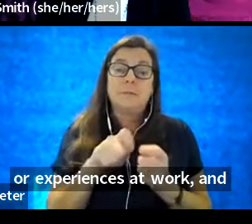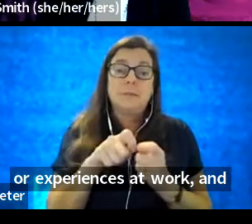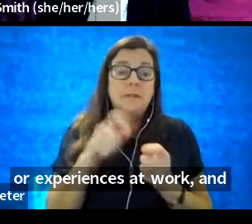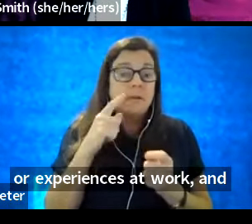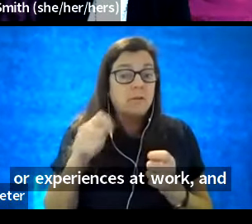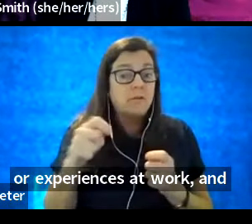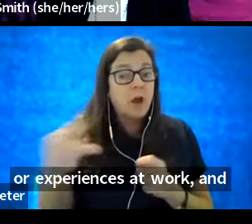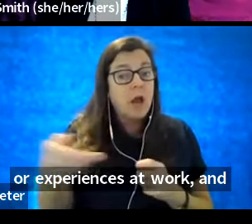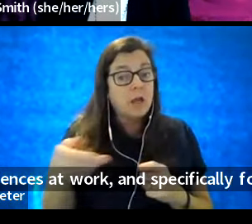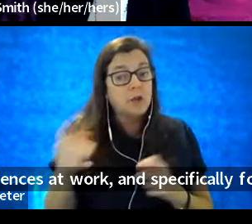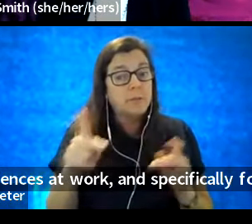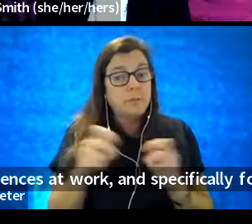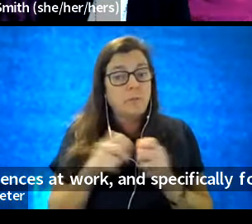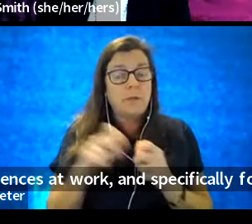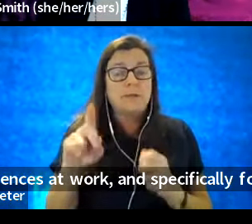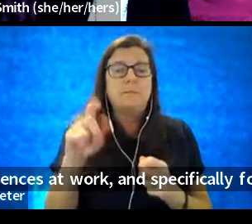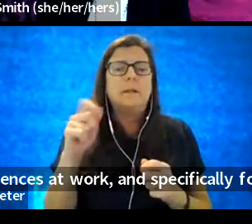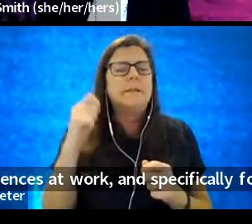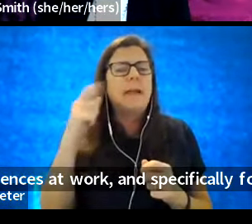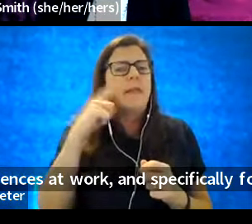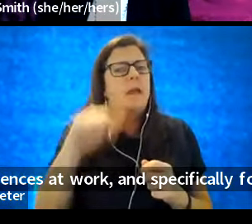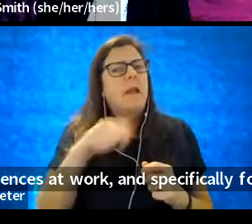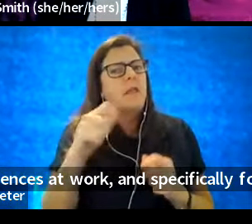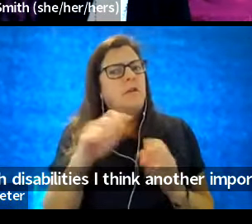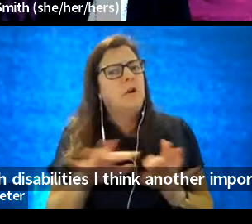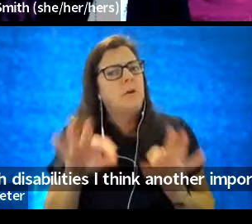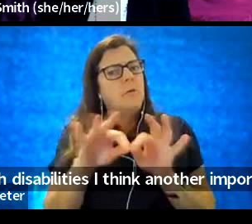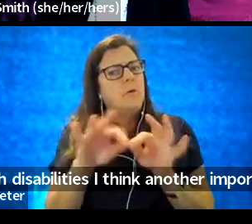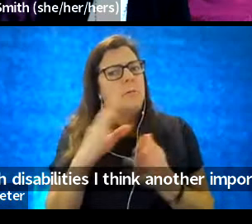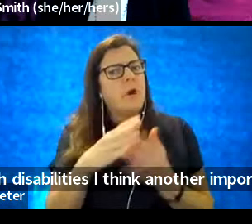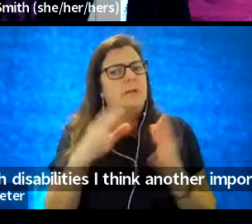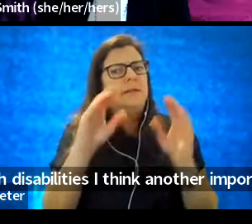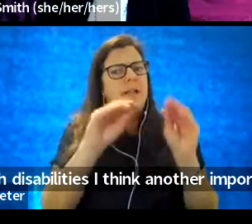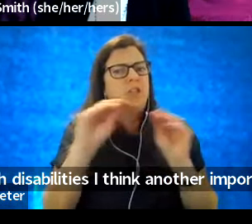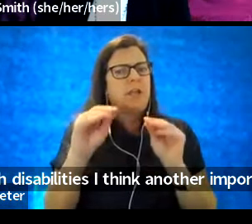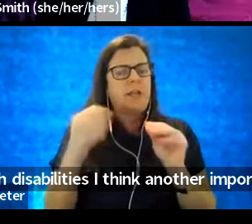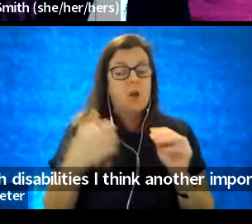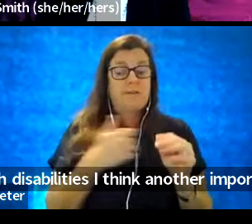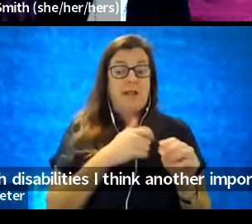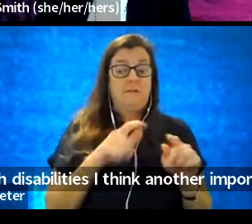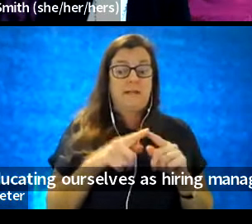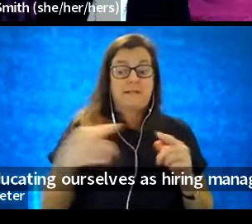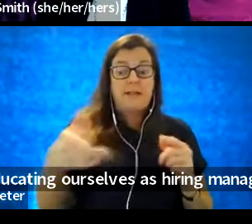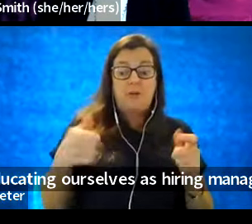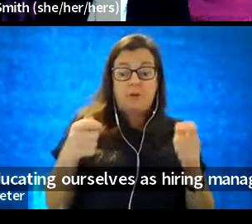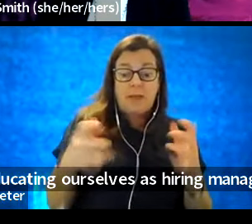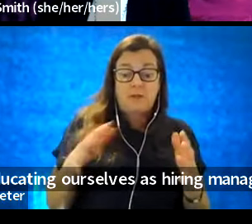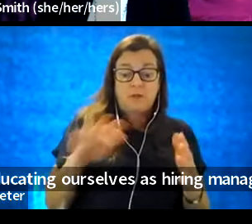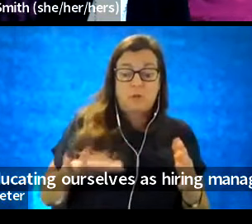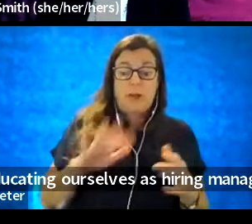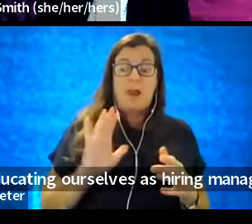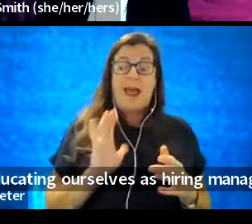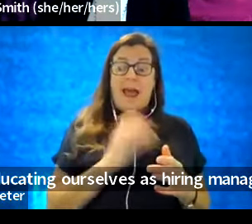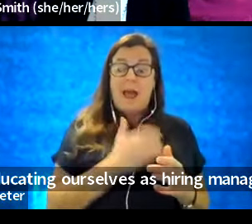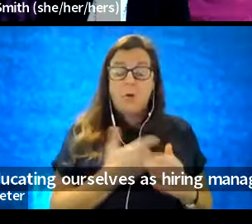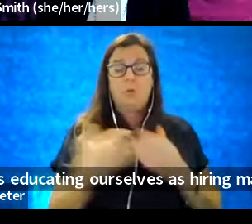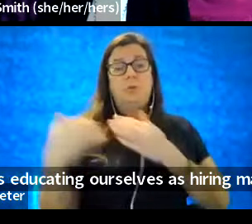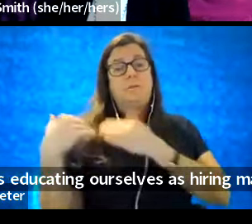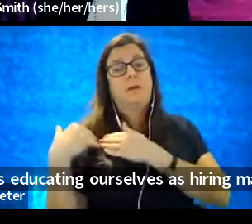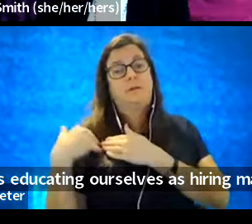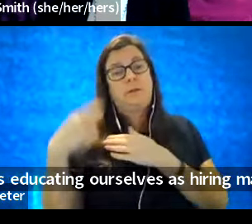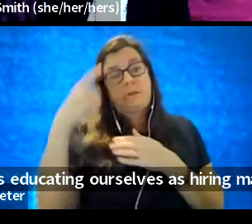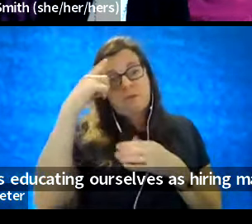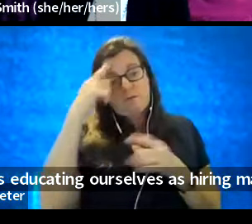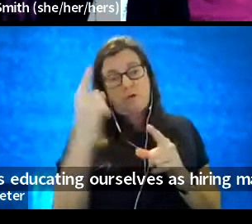hiring people with disabilities, I think another important part of that is educating ourselves as hiring managers around our responsibilities for reasonable accommodations.